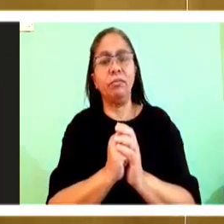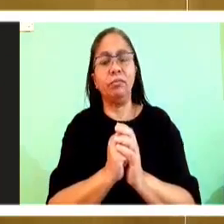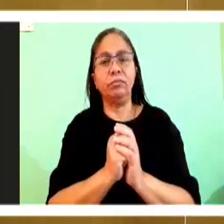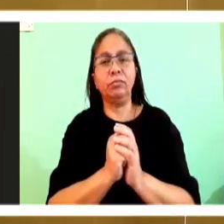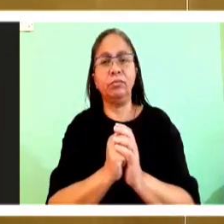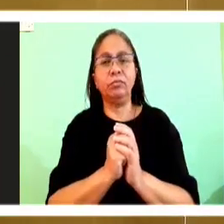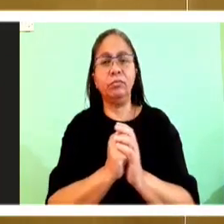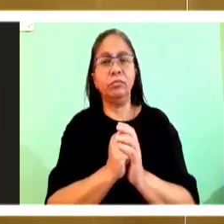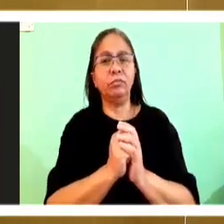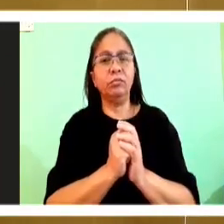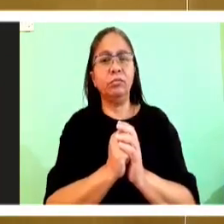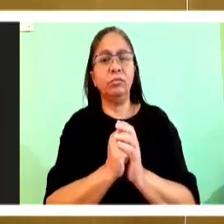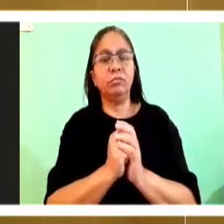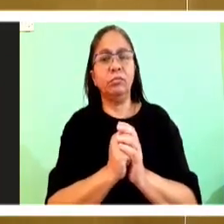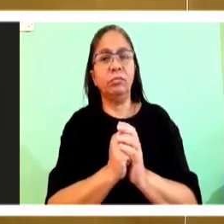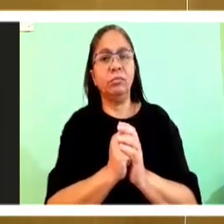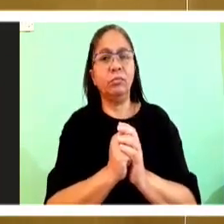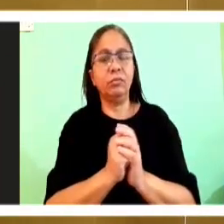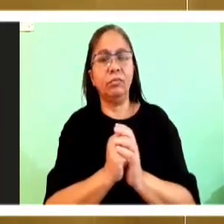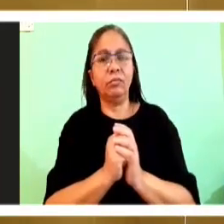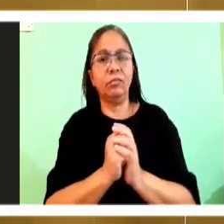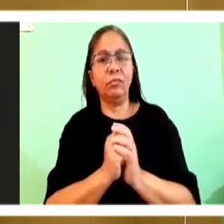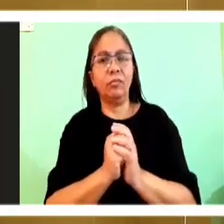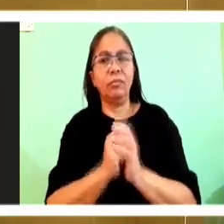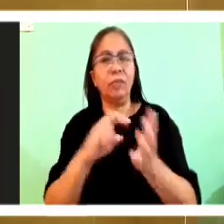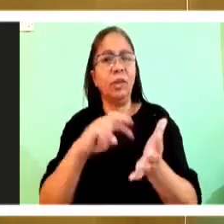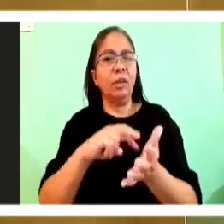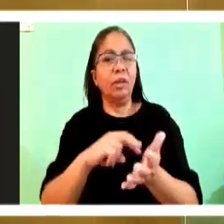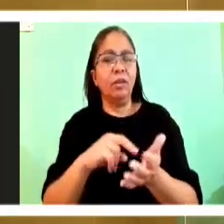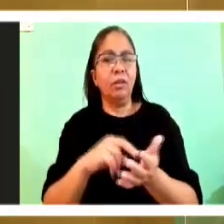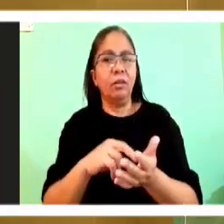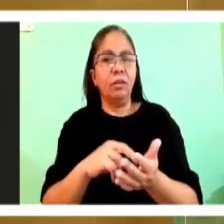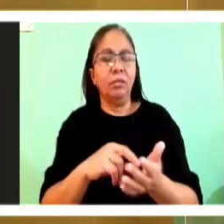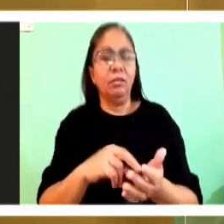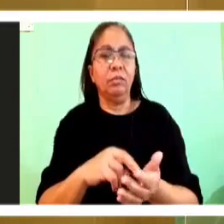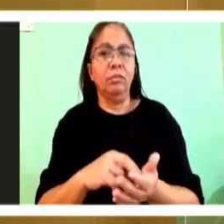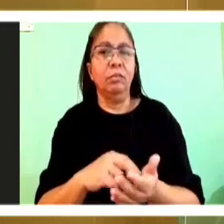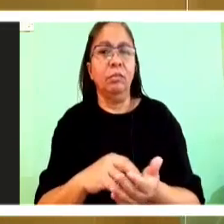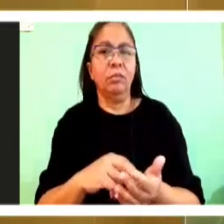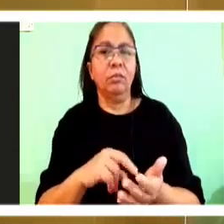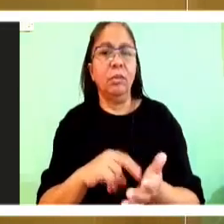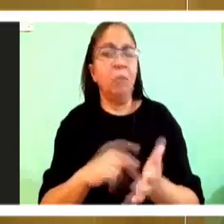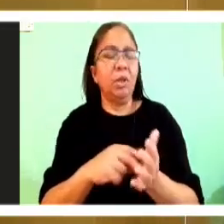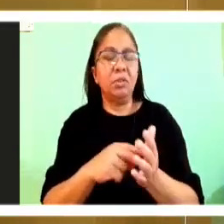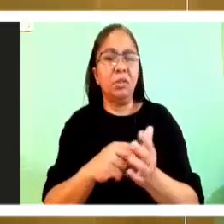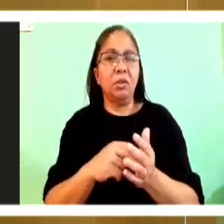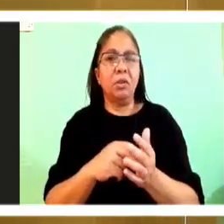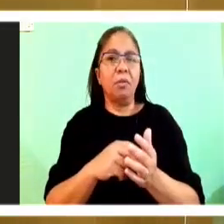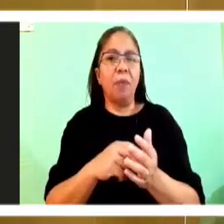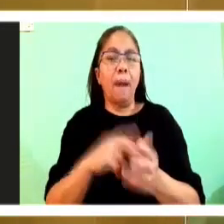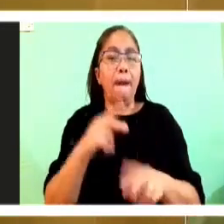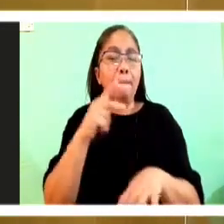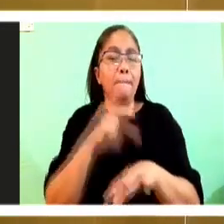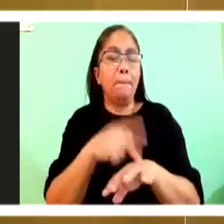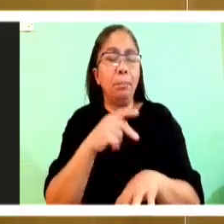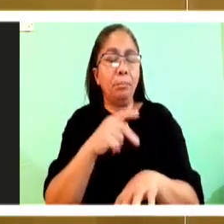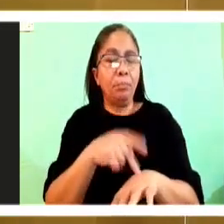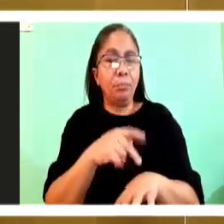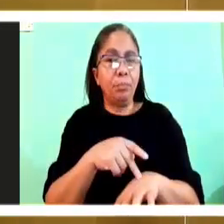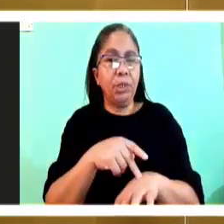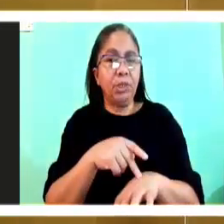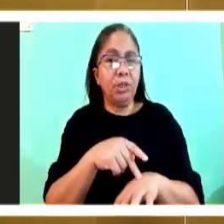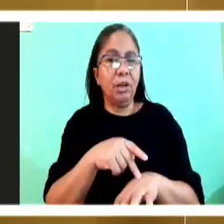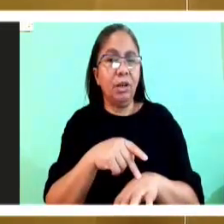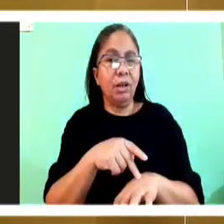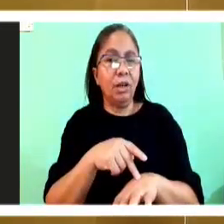the fruitfulness of the mission is the first point that really blows Peter's mind. But it is his